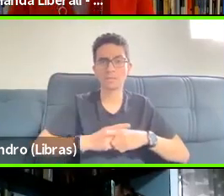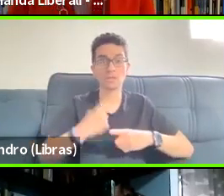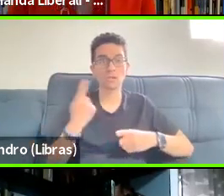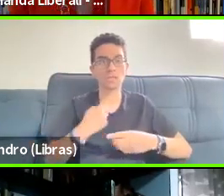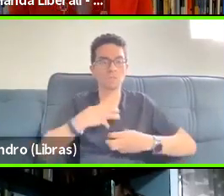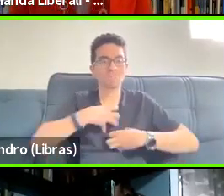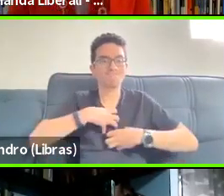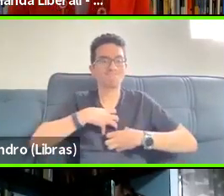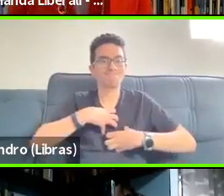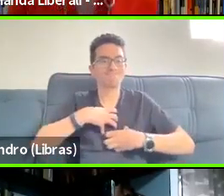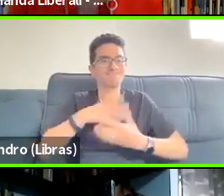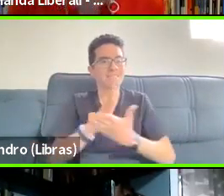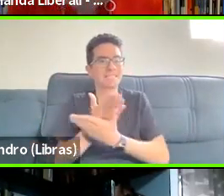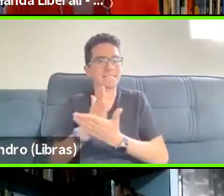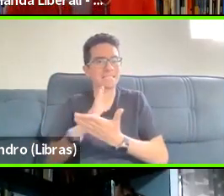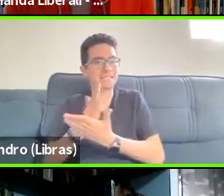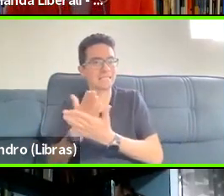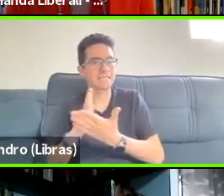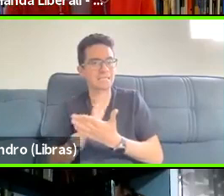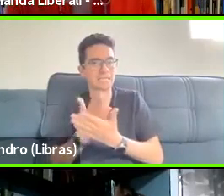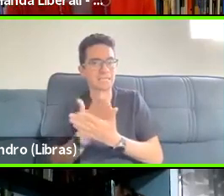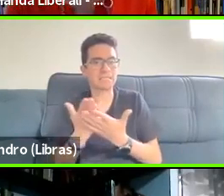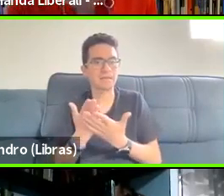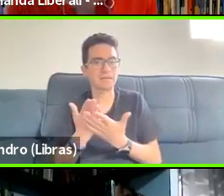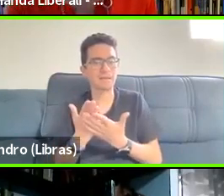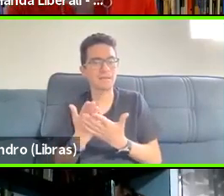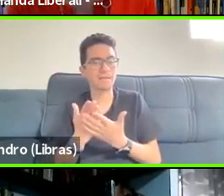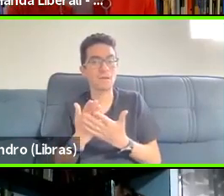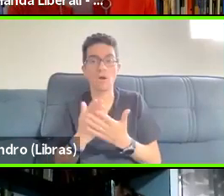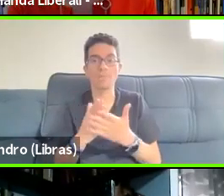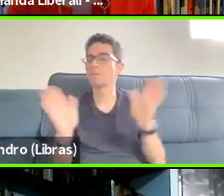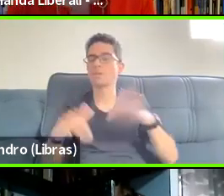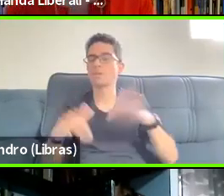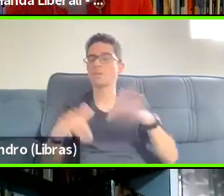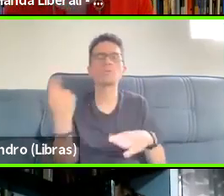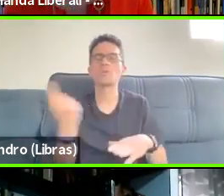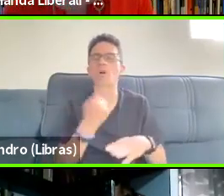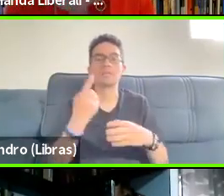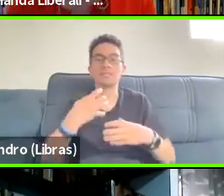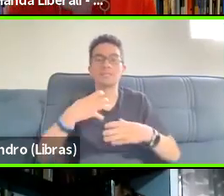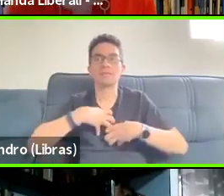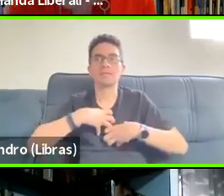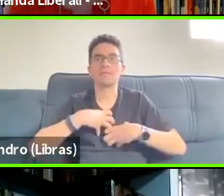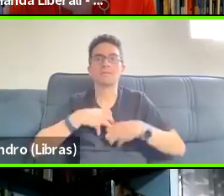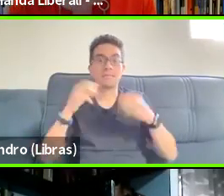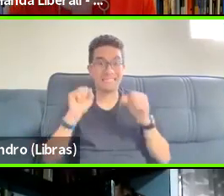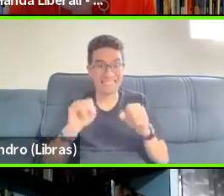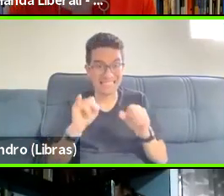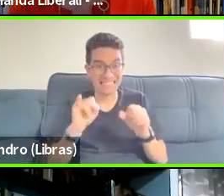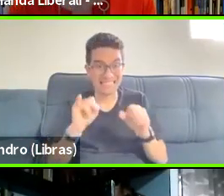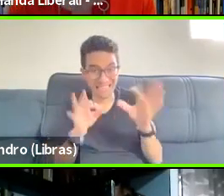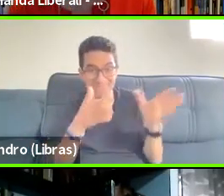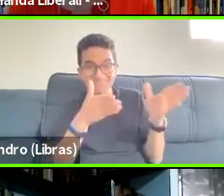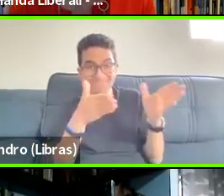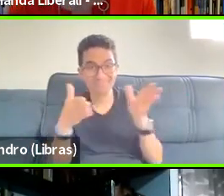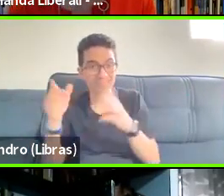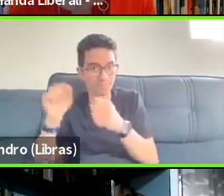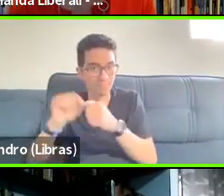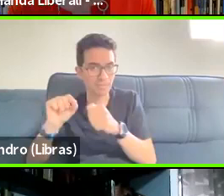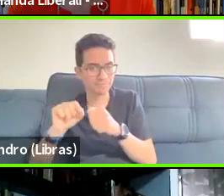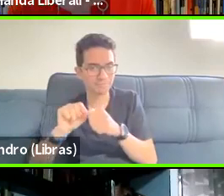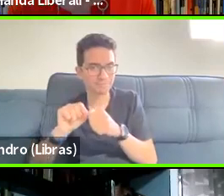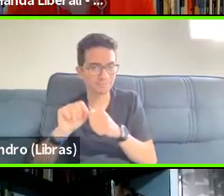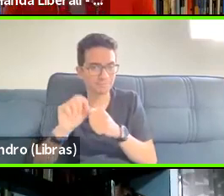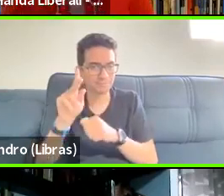do you remember what you want to say? Um, sure. I'll, I'll say a couple of things. Um, first, I think, uh, thanks for the explanation of